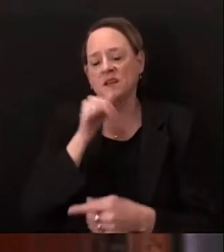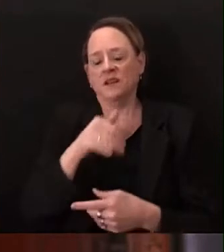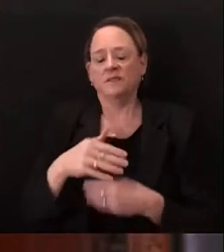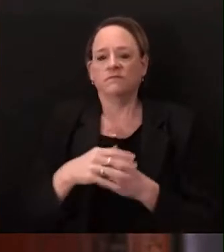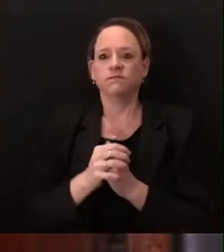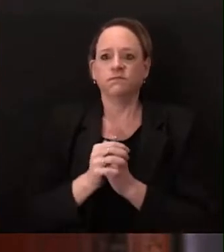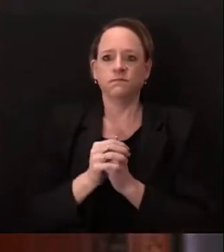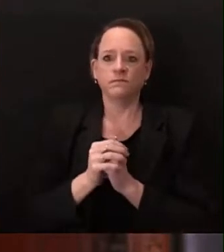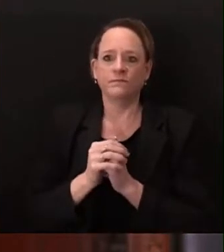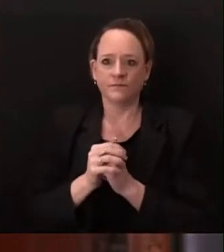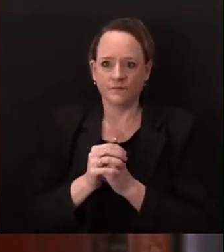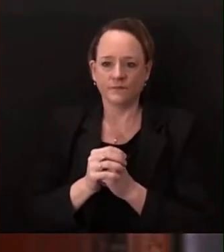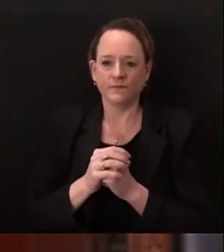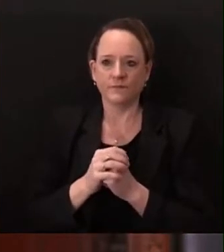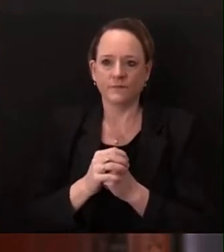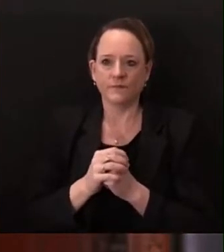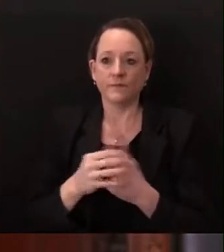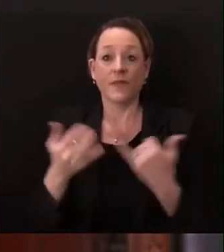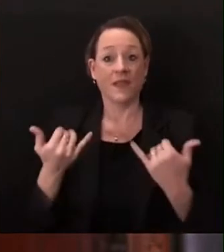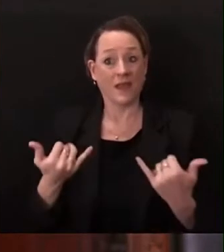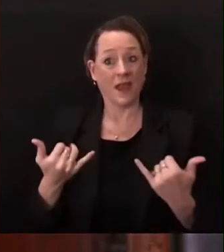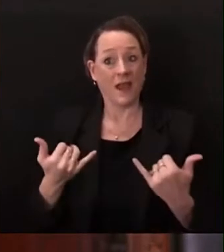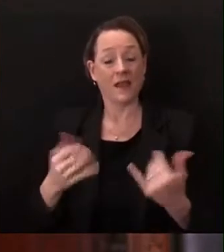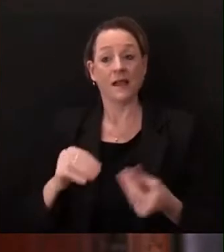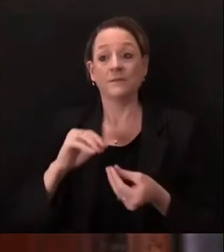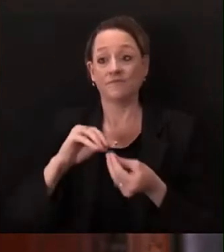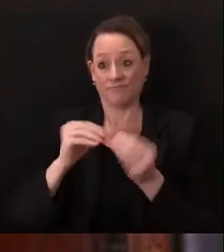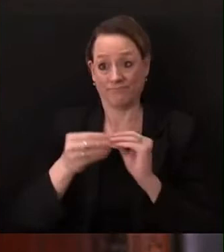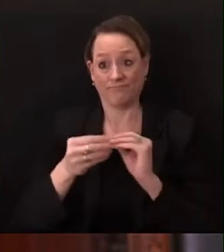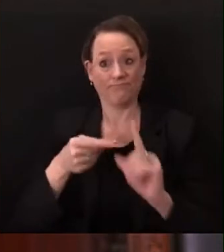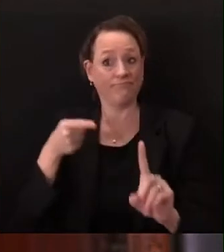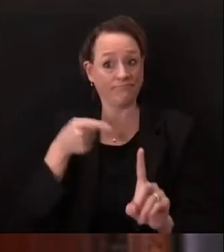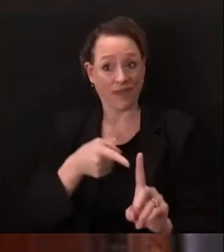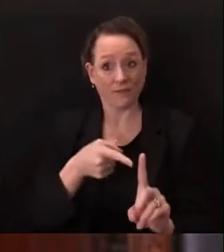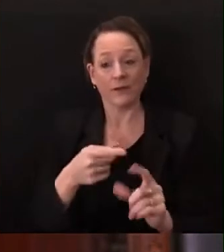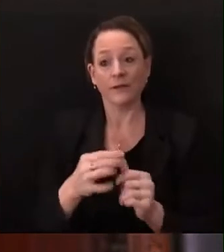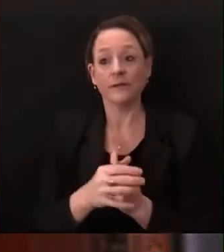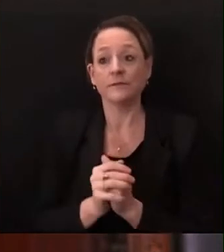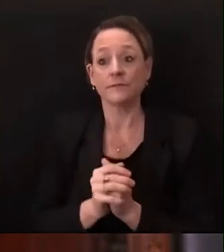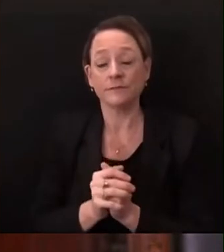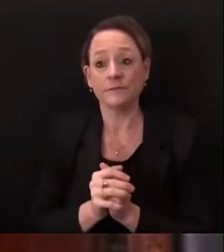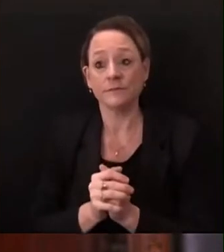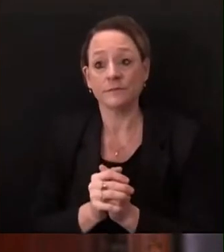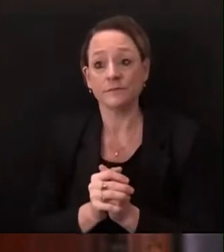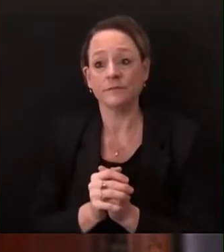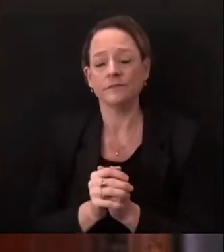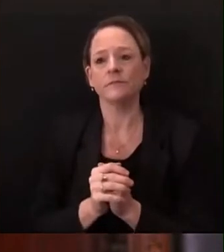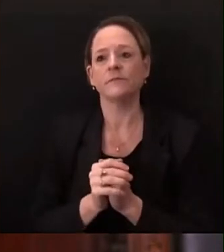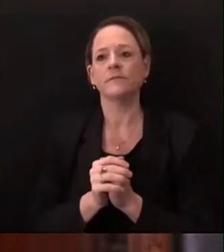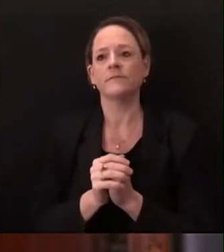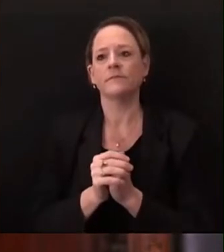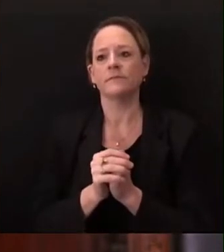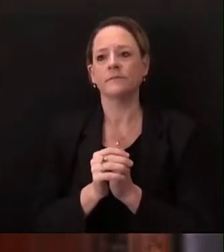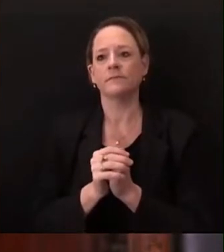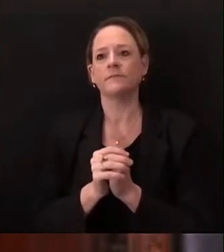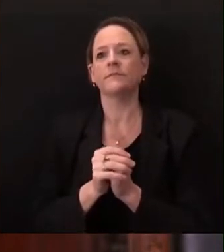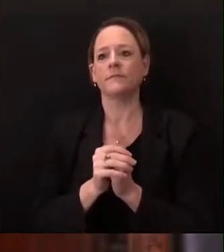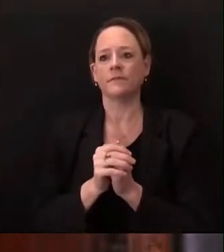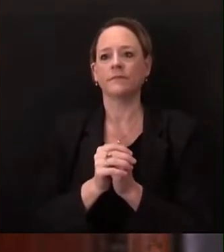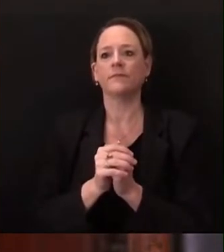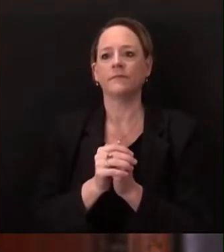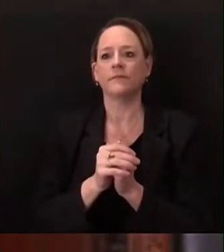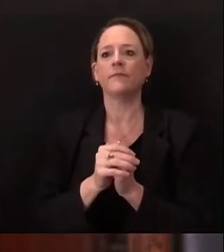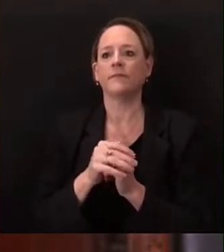to shrink and quickly this isn't something happening someplace else to somebody else it's our friends our